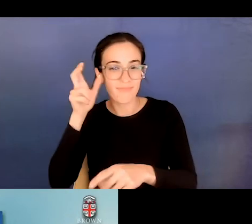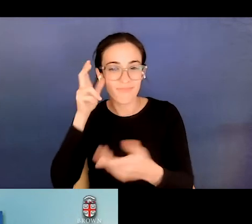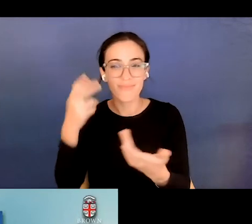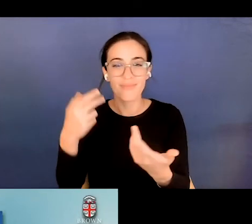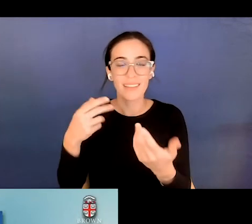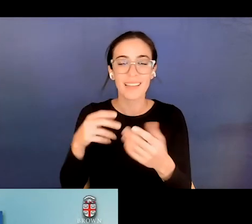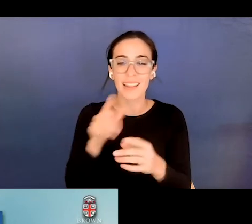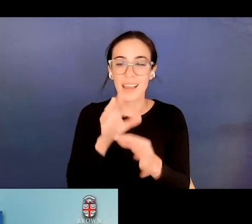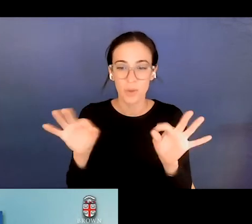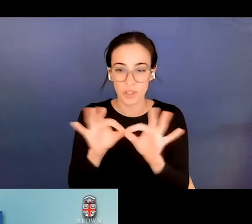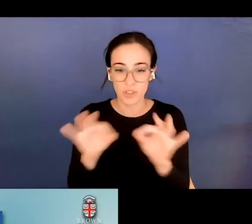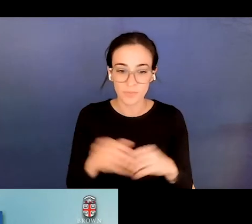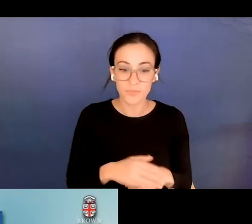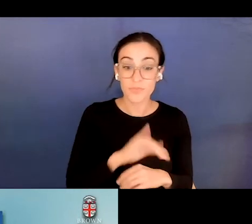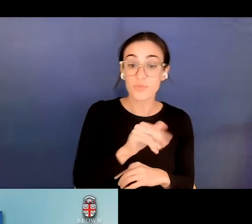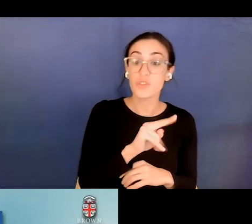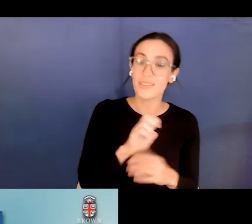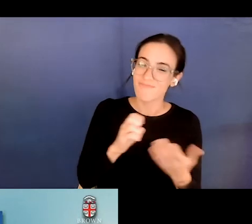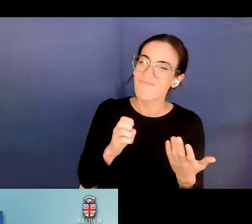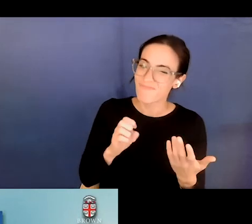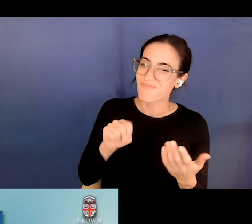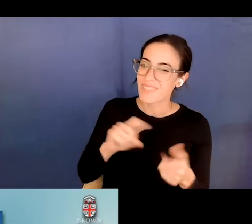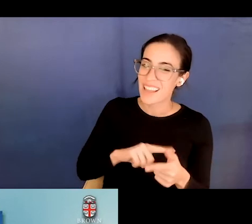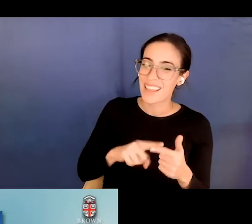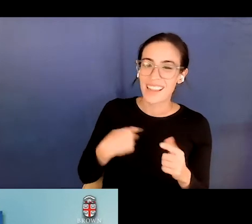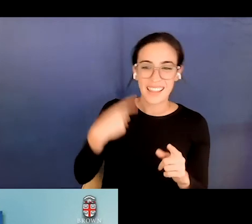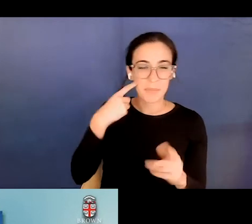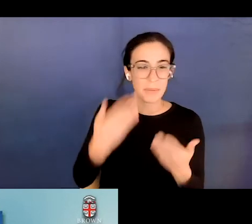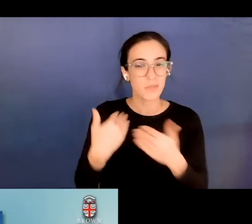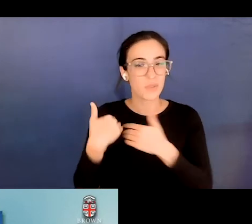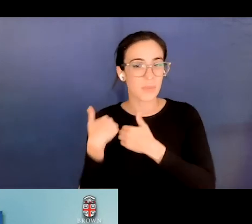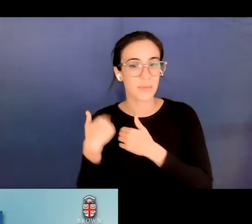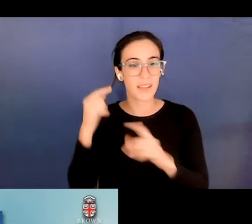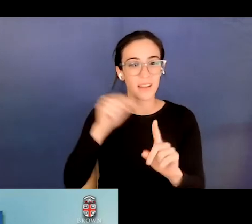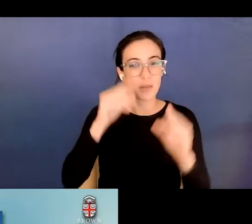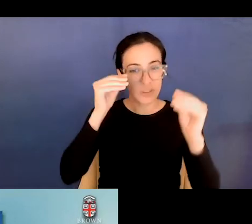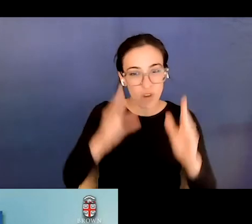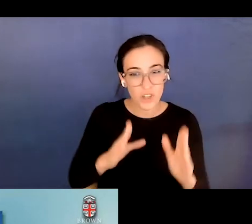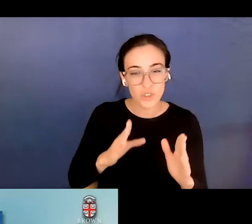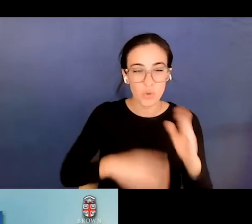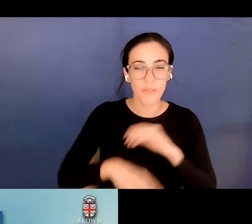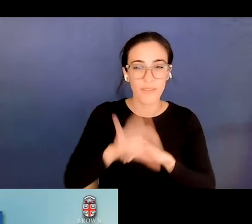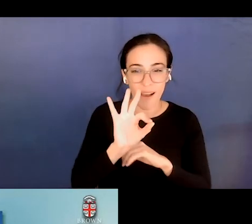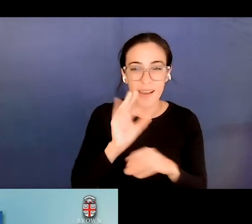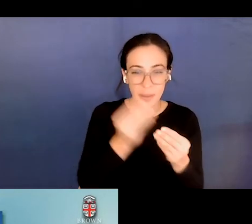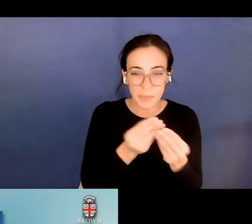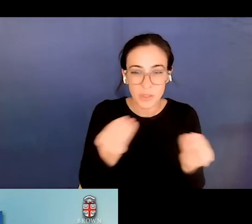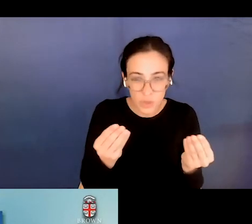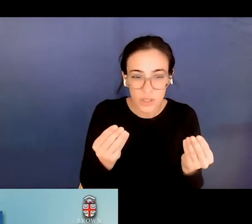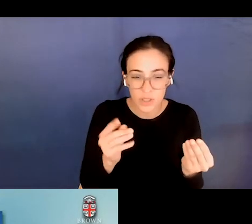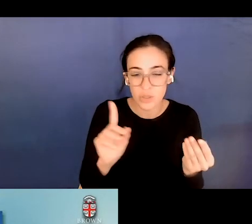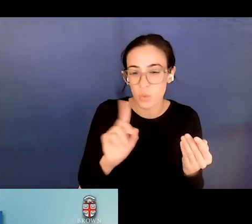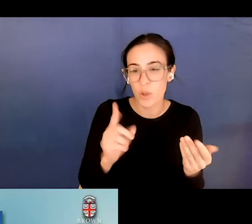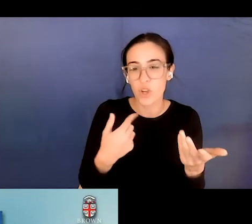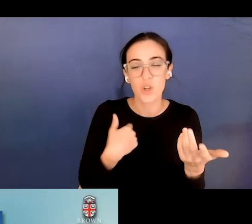instructors to, to find those materials like related. Maybe you have a study abroad program in a certain area in the country where the